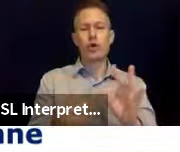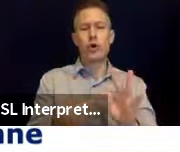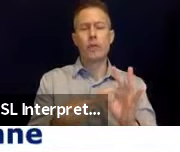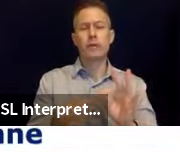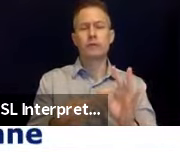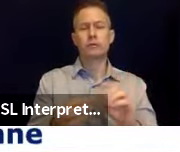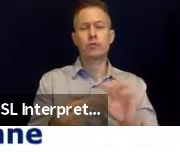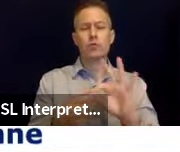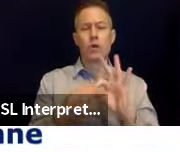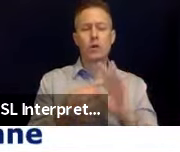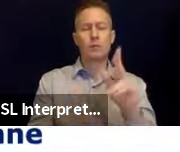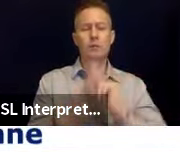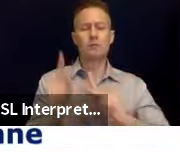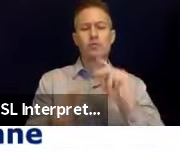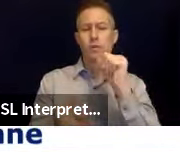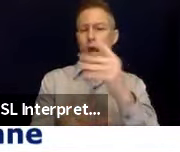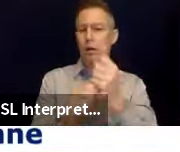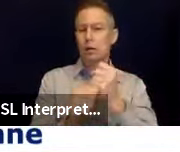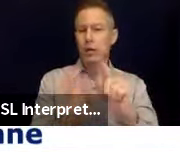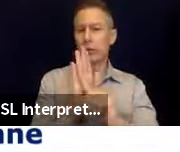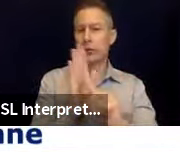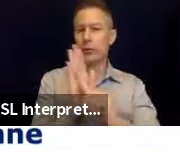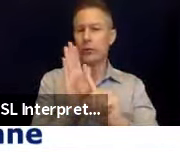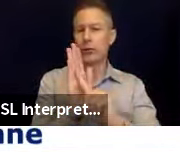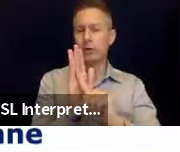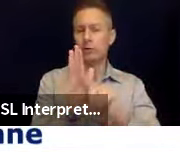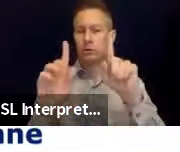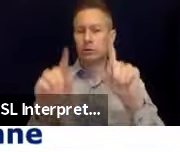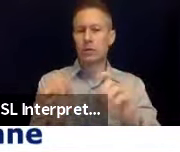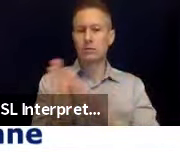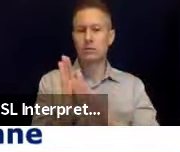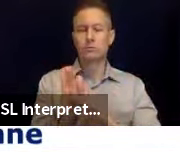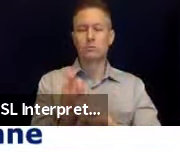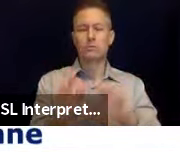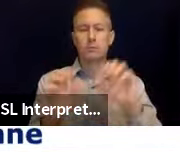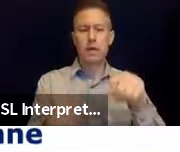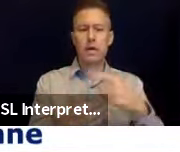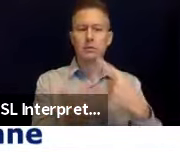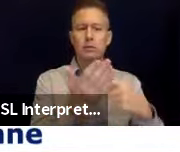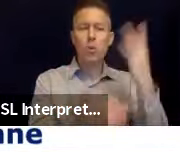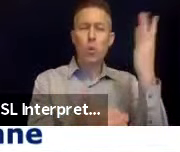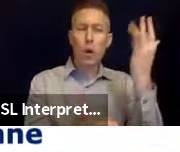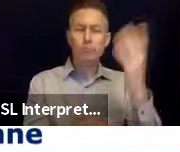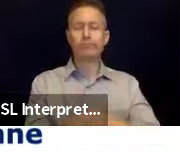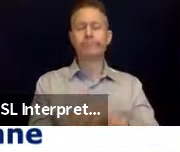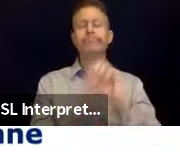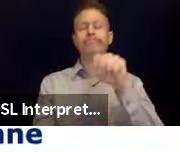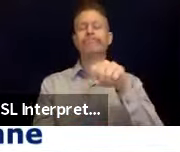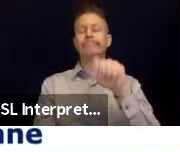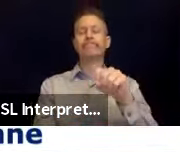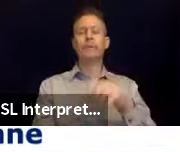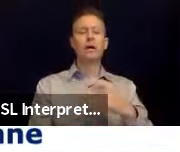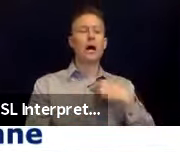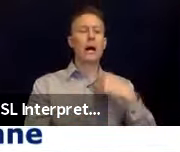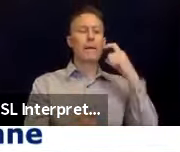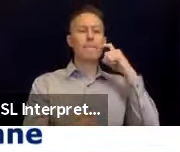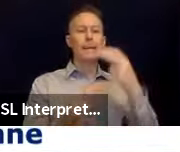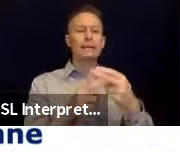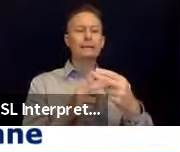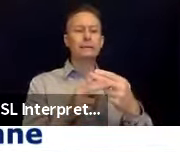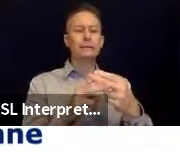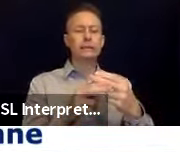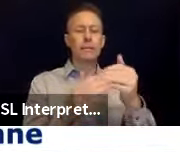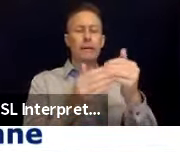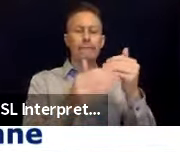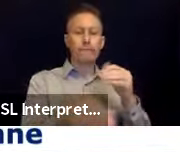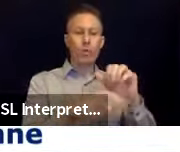alert, could you just say briefly again kind of why that may be the case? Yes. So as I mentioned during the pre